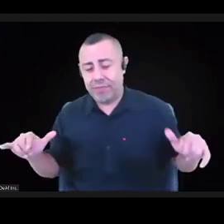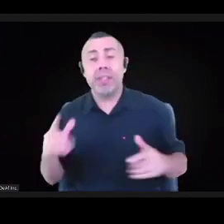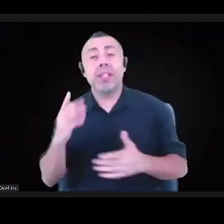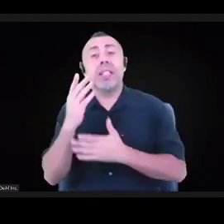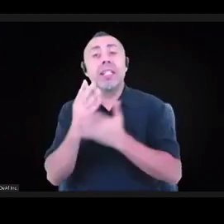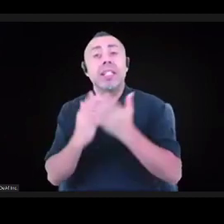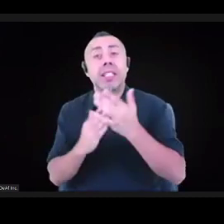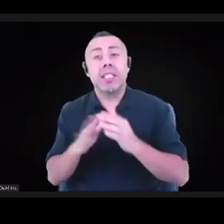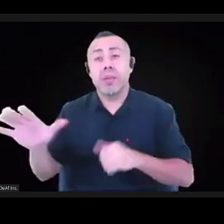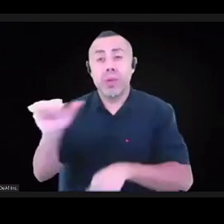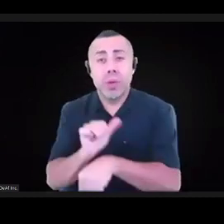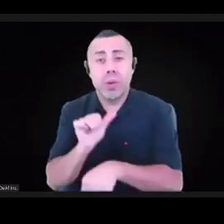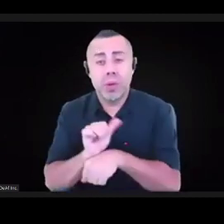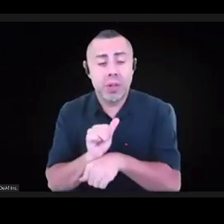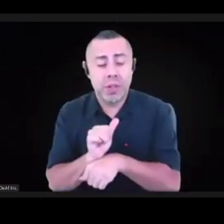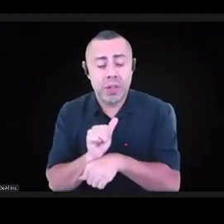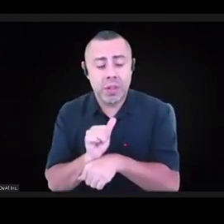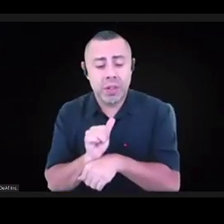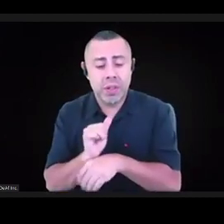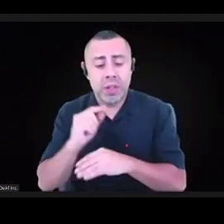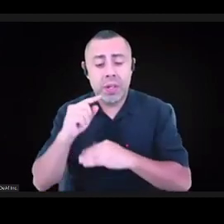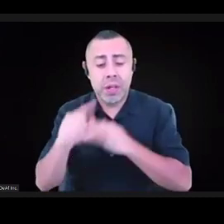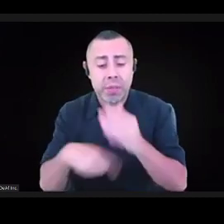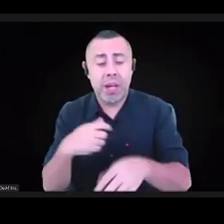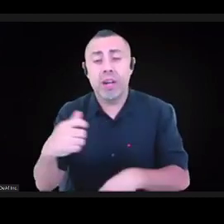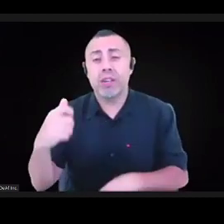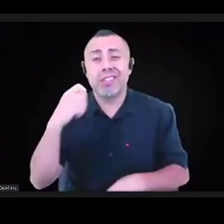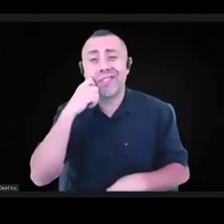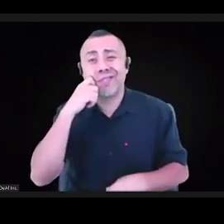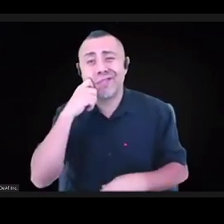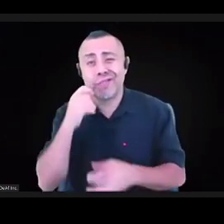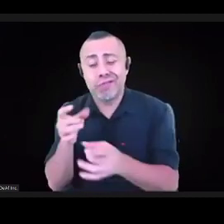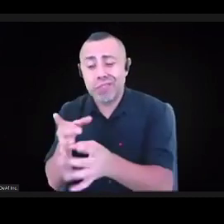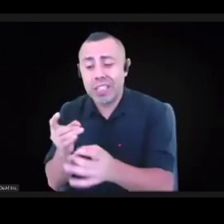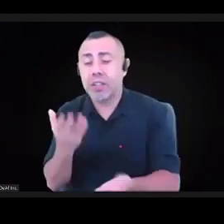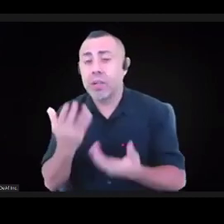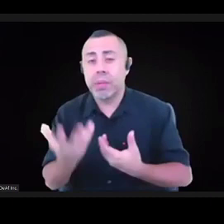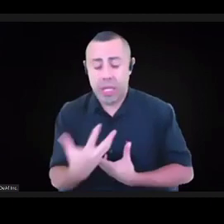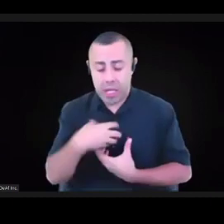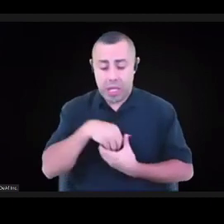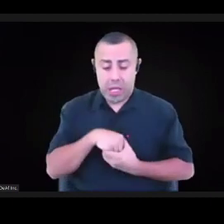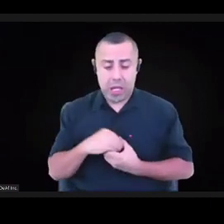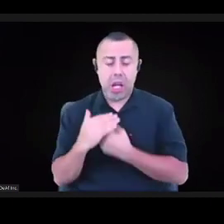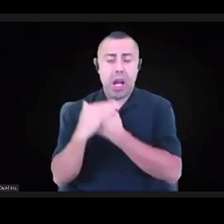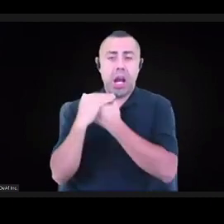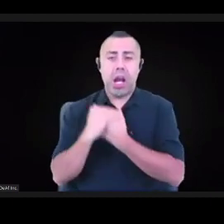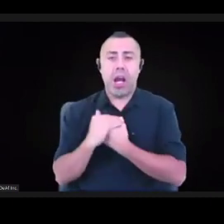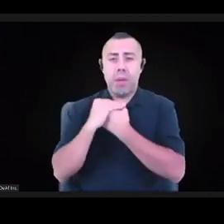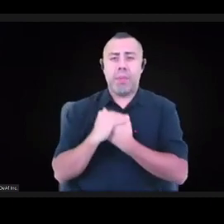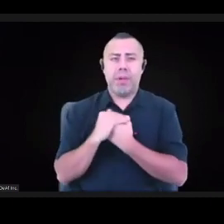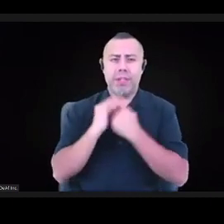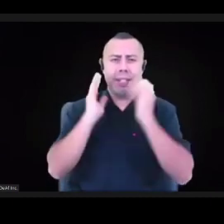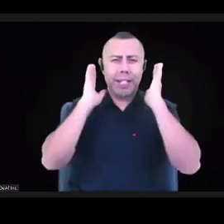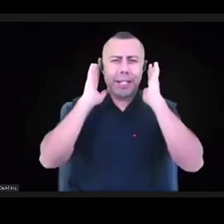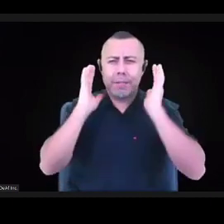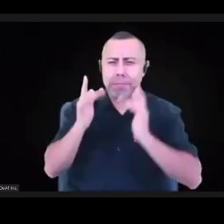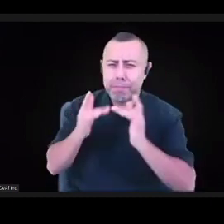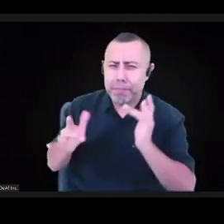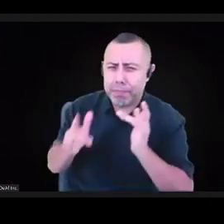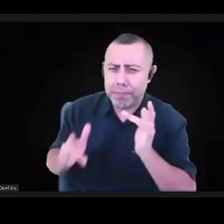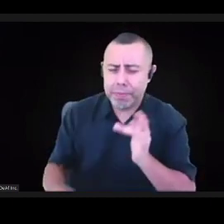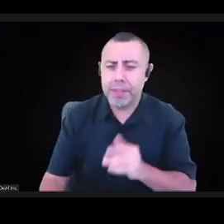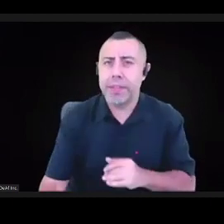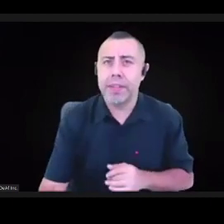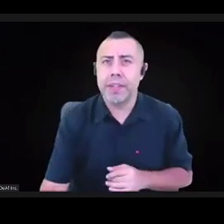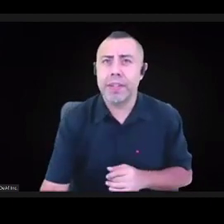about systemic racism, or internalized oppression, whether it's internalized supremacy in terms of white people, or internalized